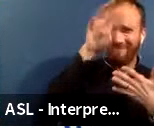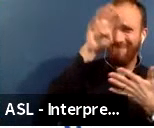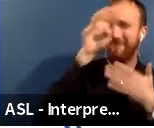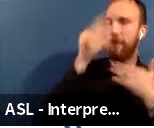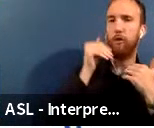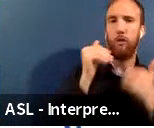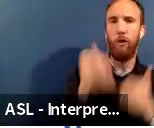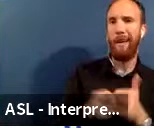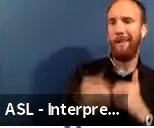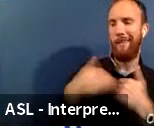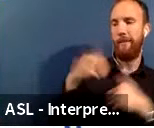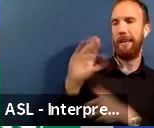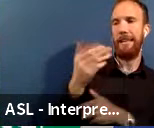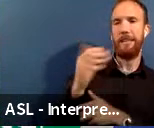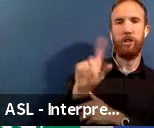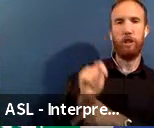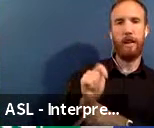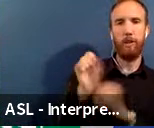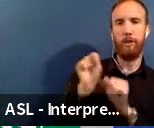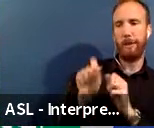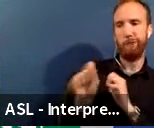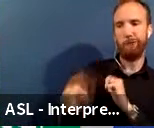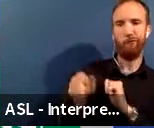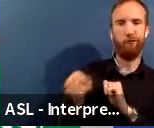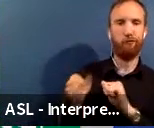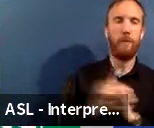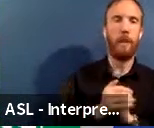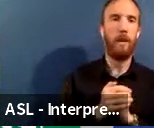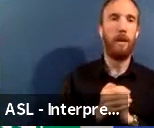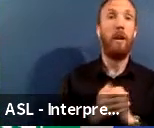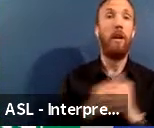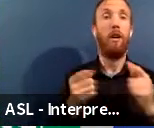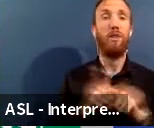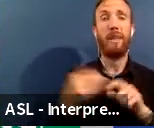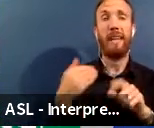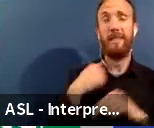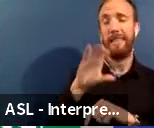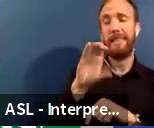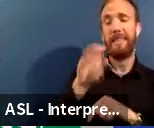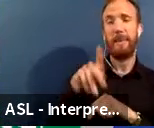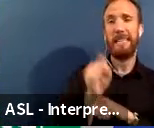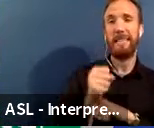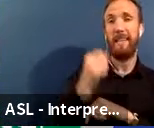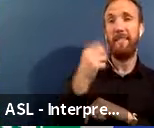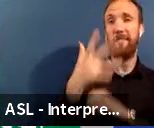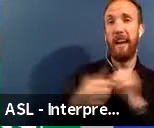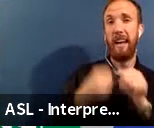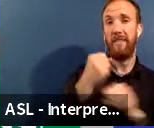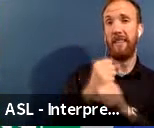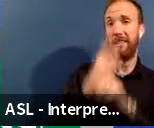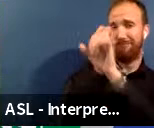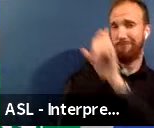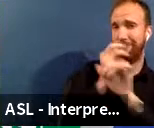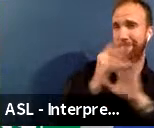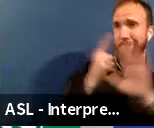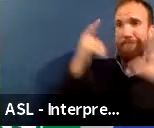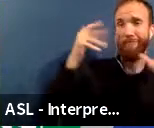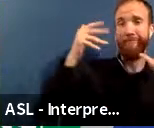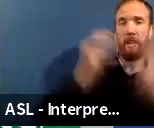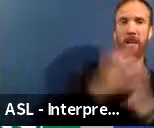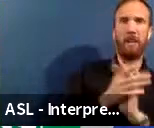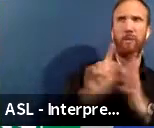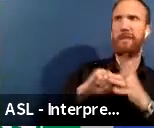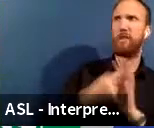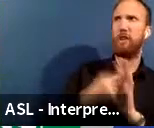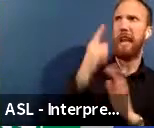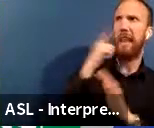survey as well. In our CPS five year vision that we launched in March, April 2019, two years